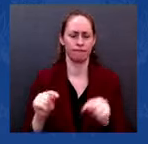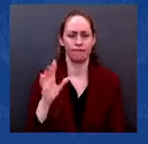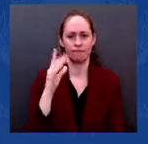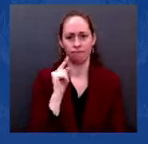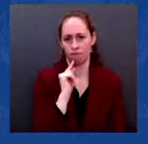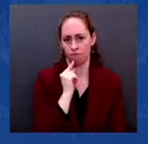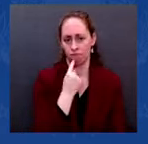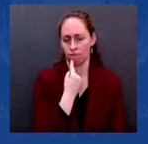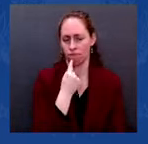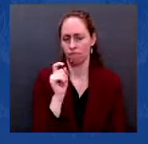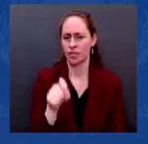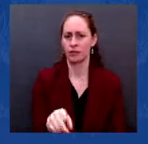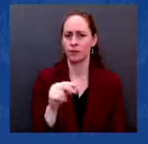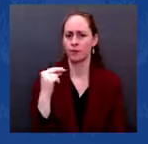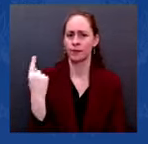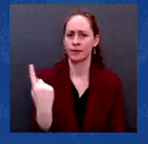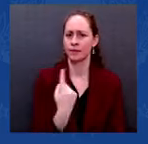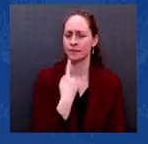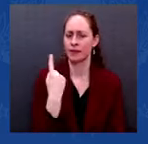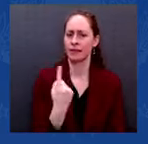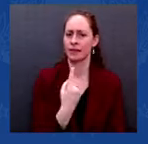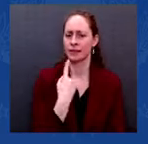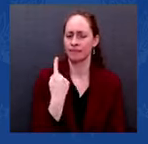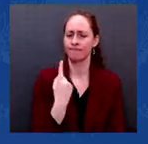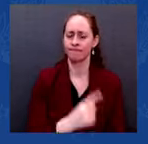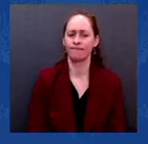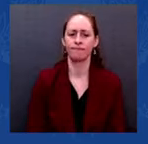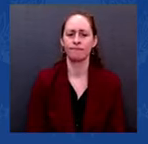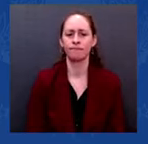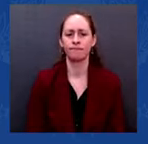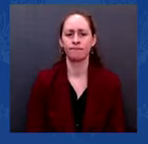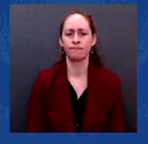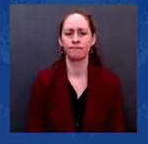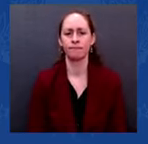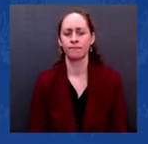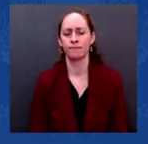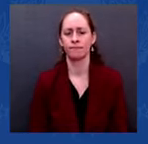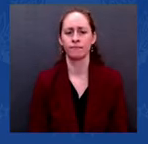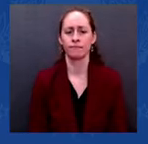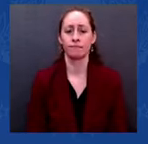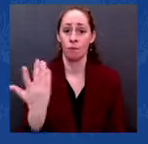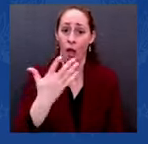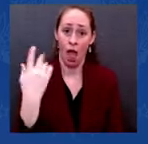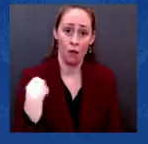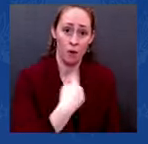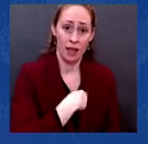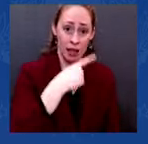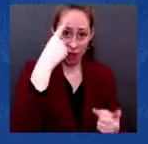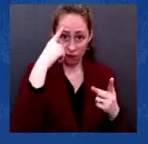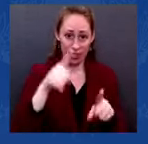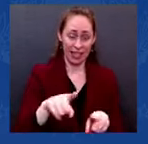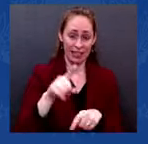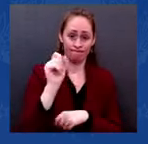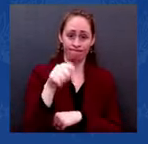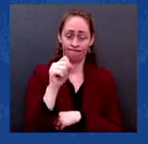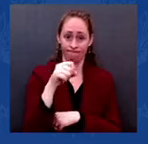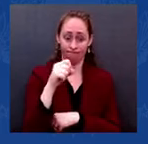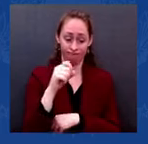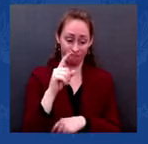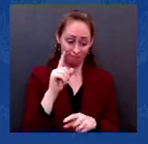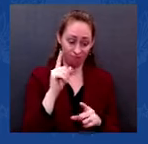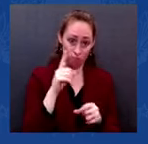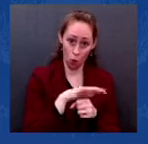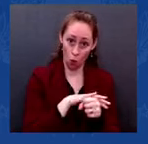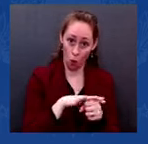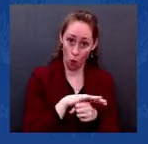national challenge. Think about the dynamic that we are confronting here in America.